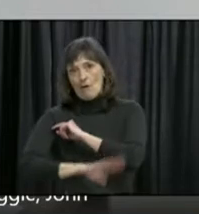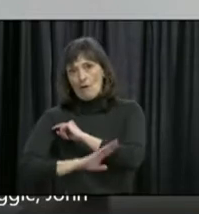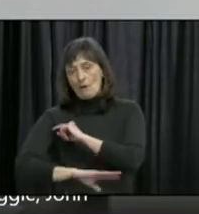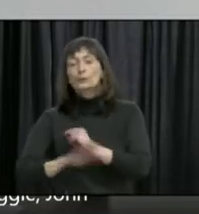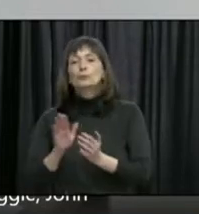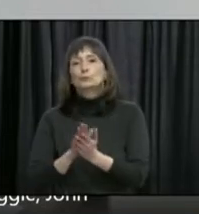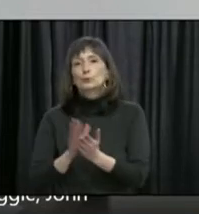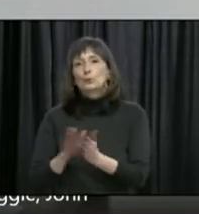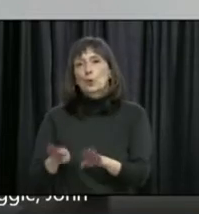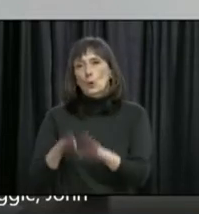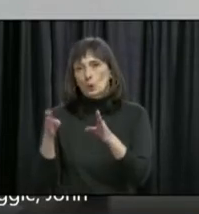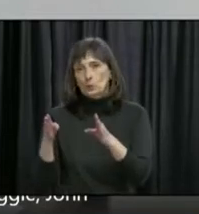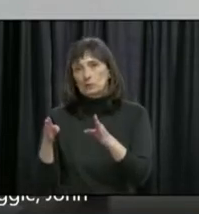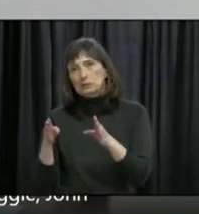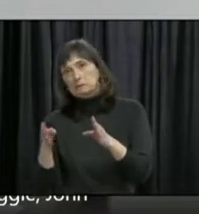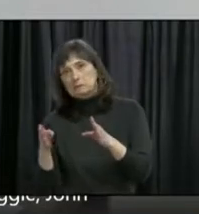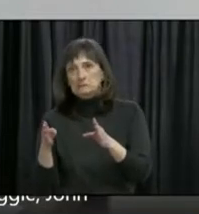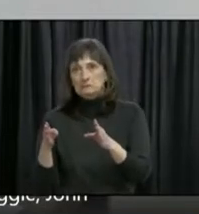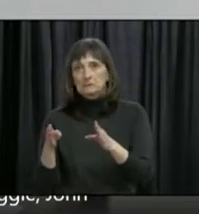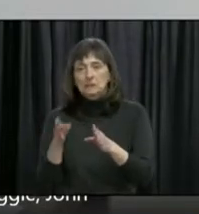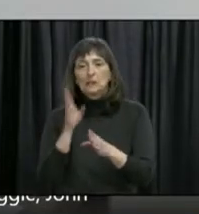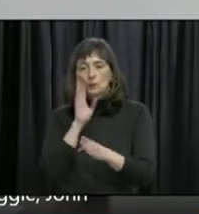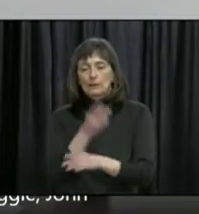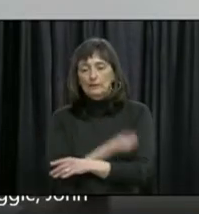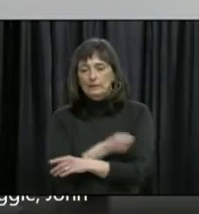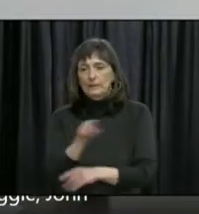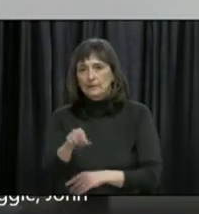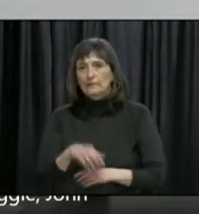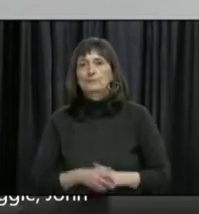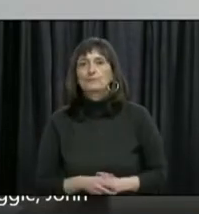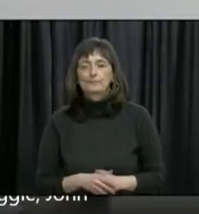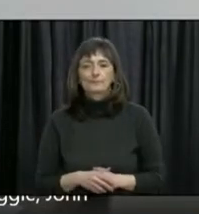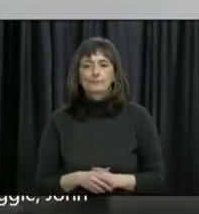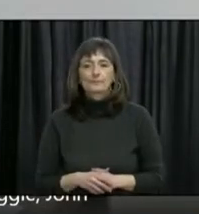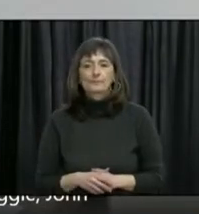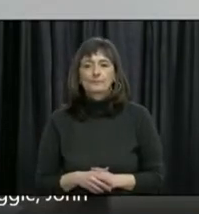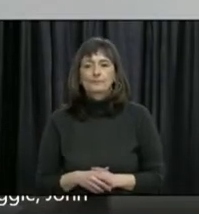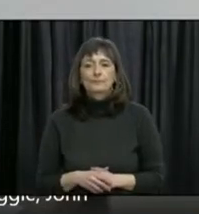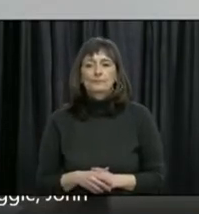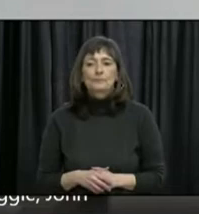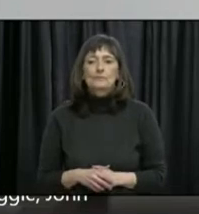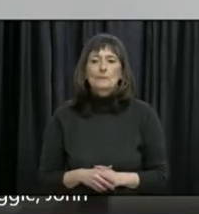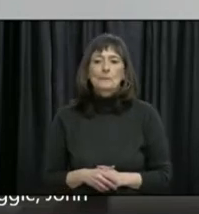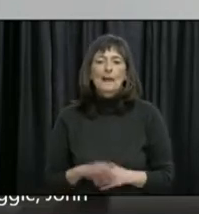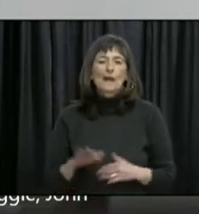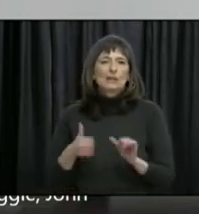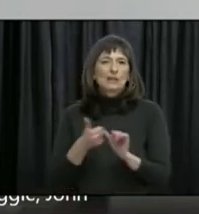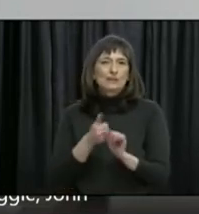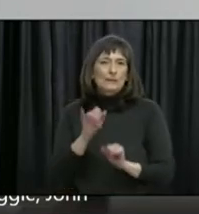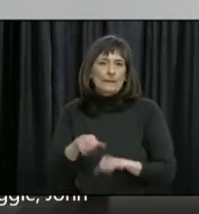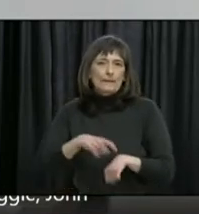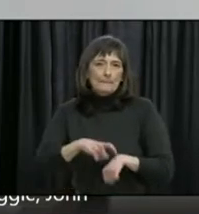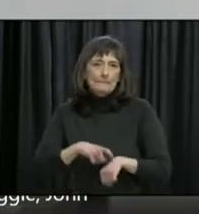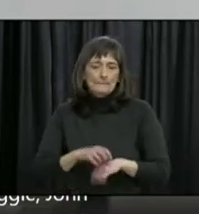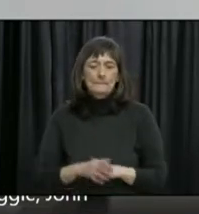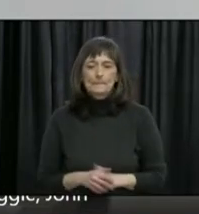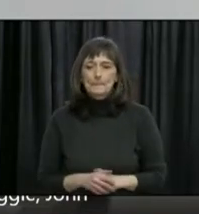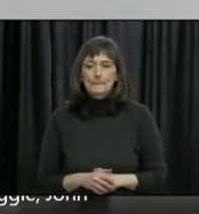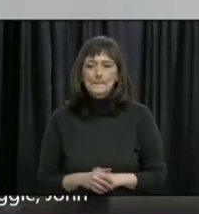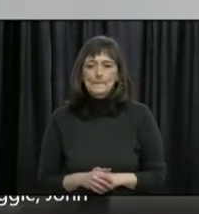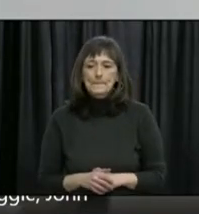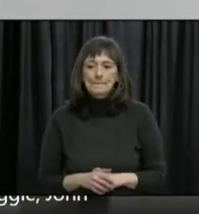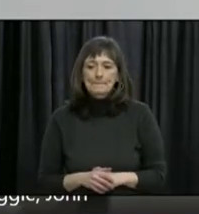reopen in some way for physical classes, at which point those vaccinations would be taken up once again.